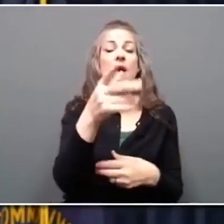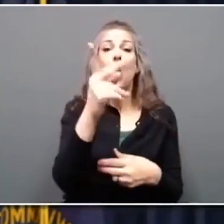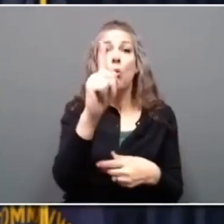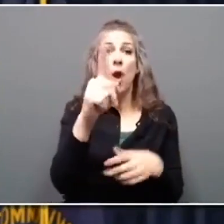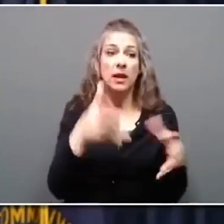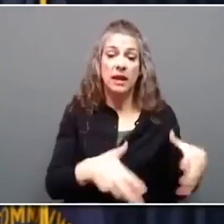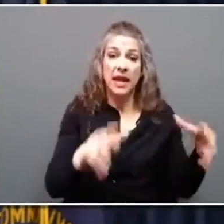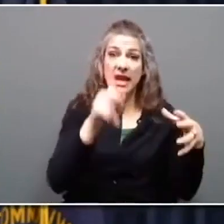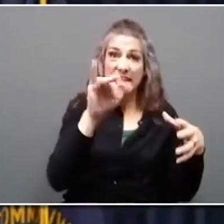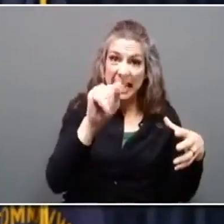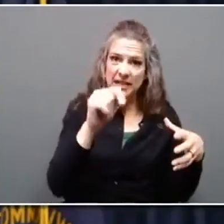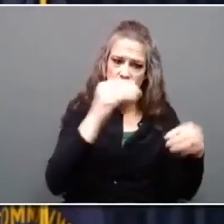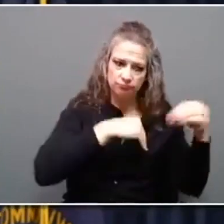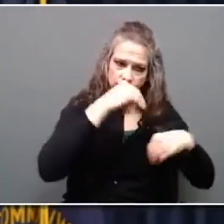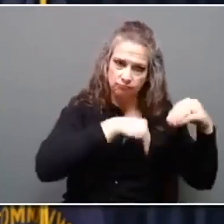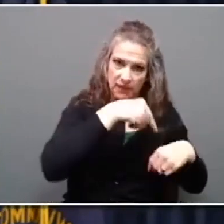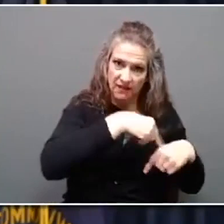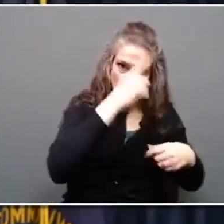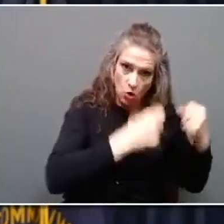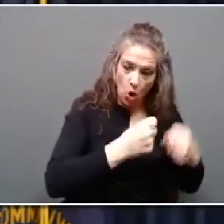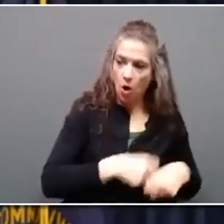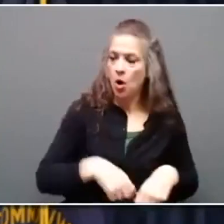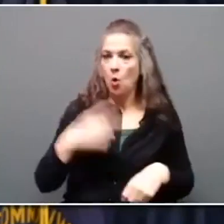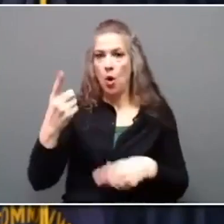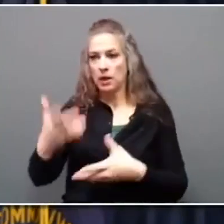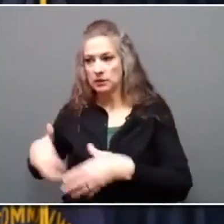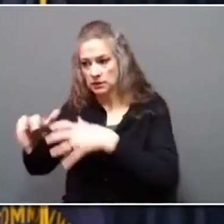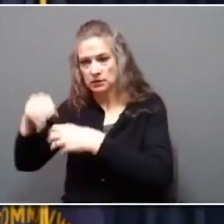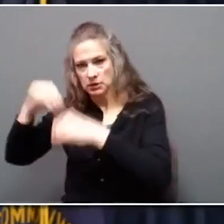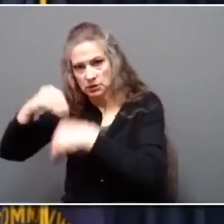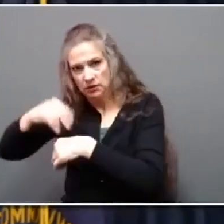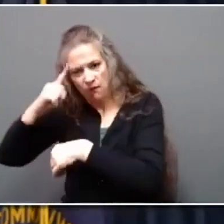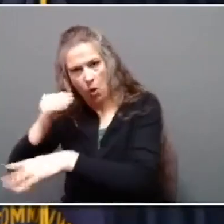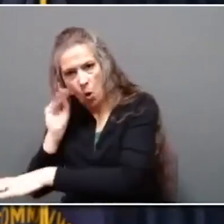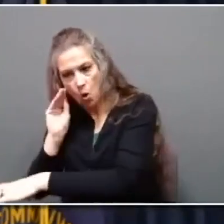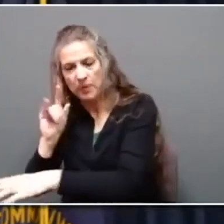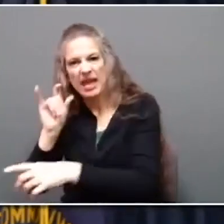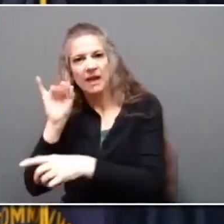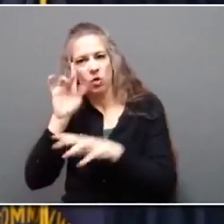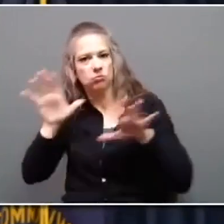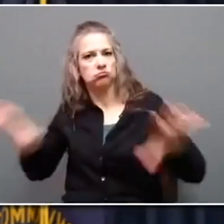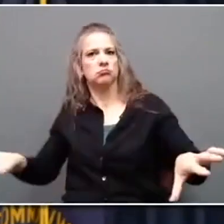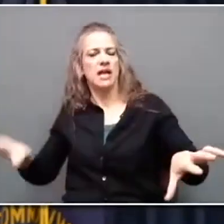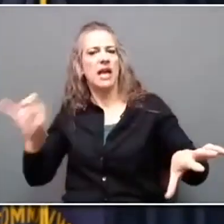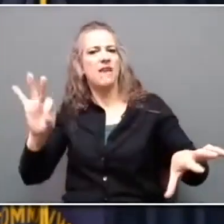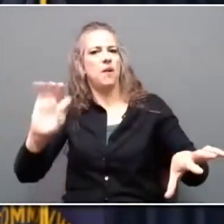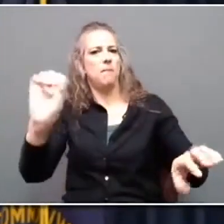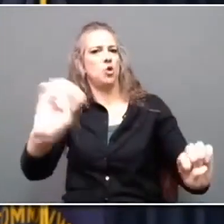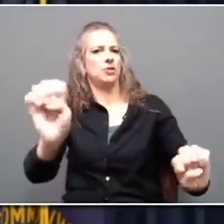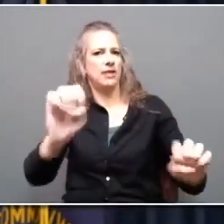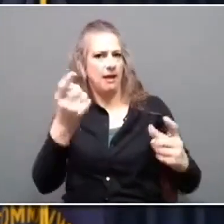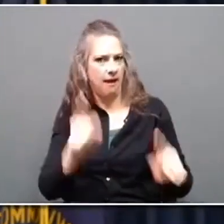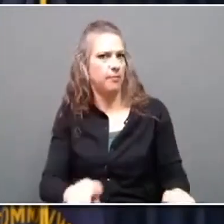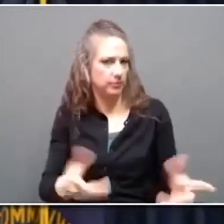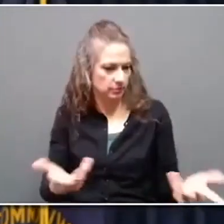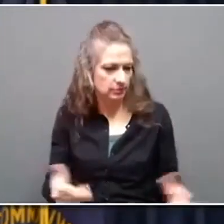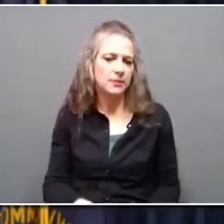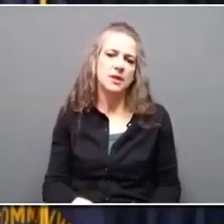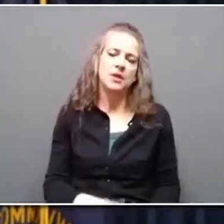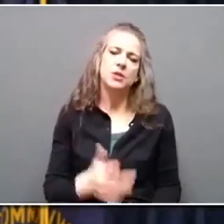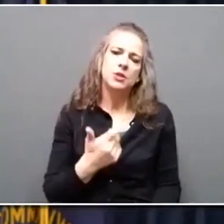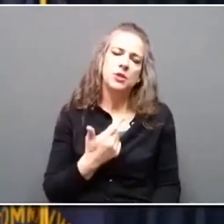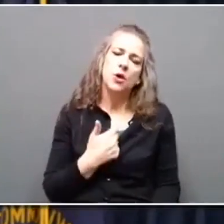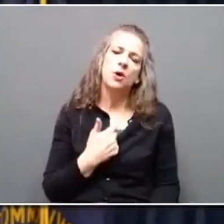during one of those potential weather emergencies. I urge all Kentuckians to take the time to review their